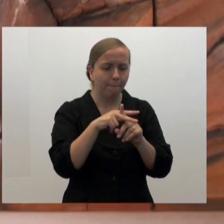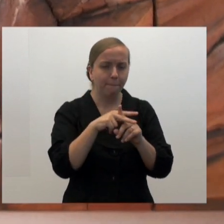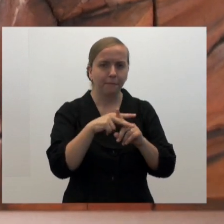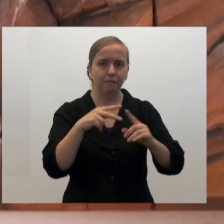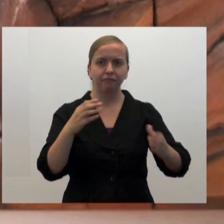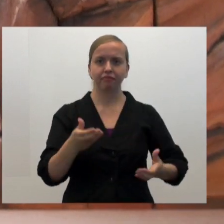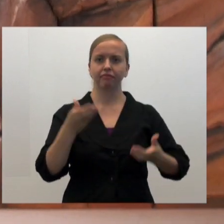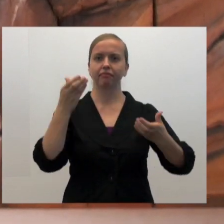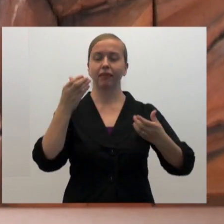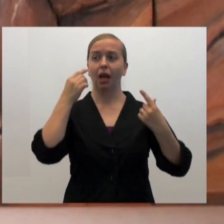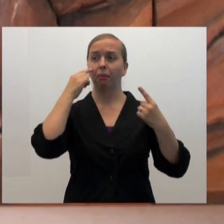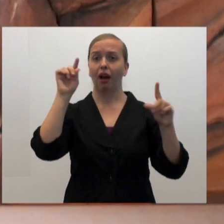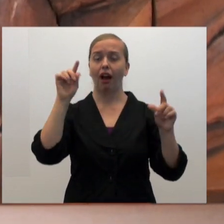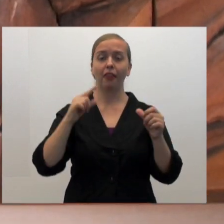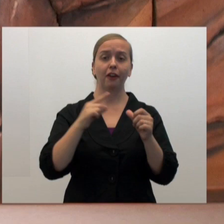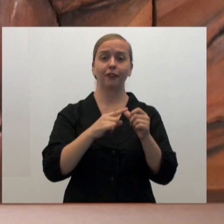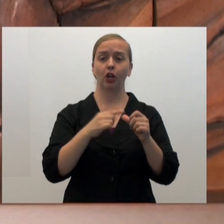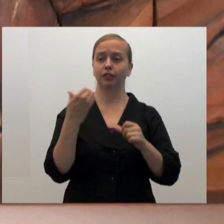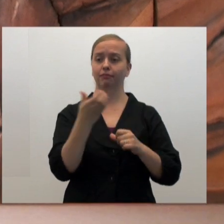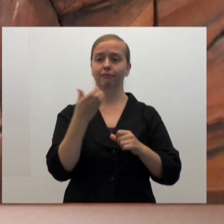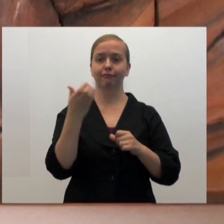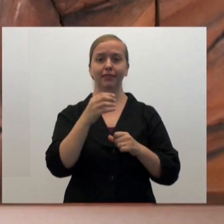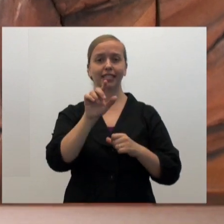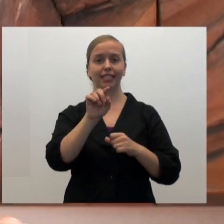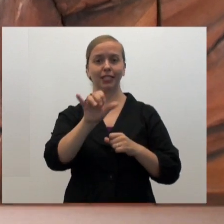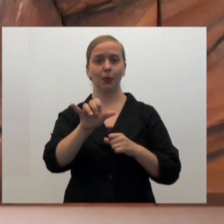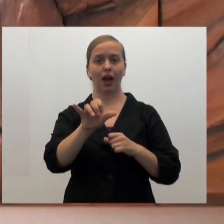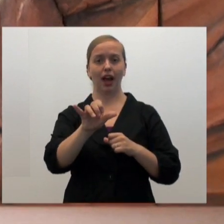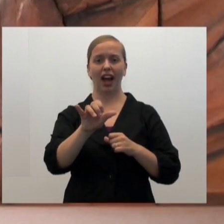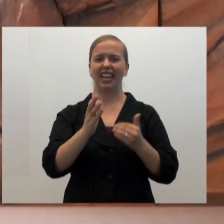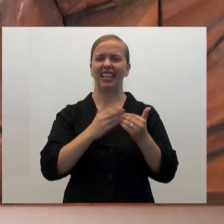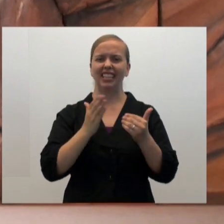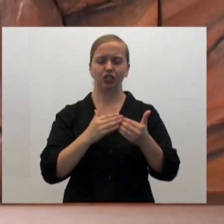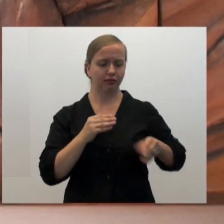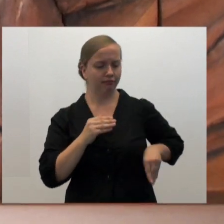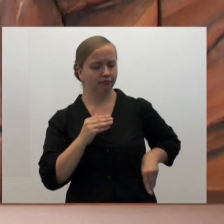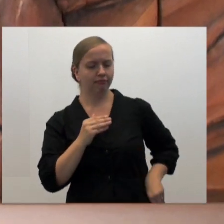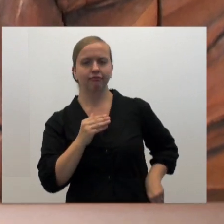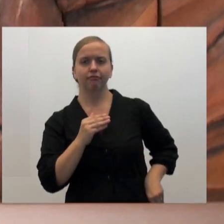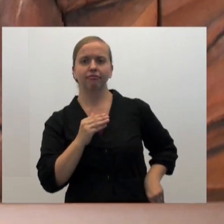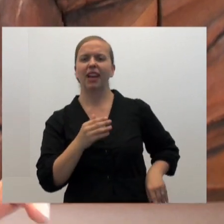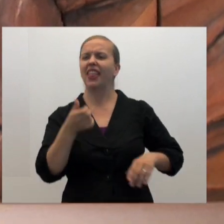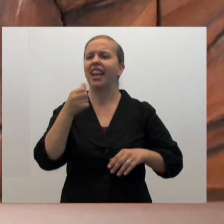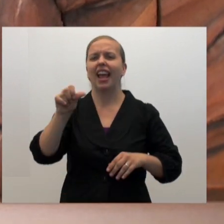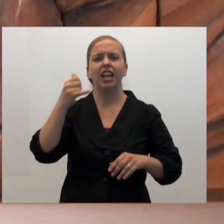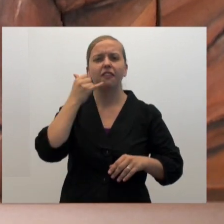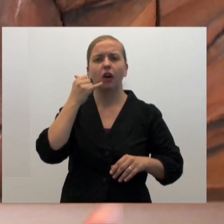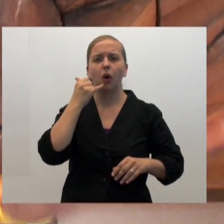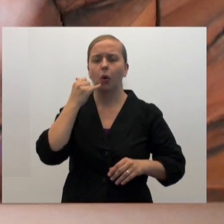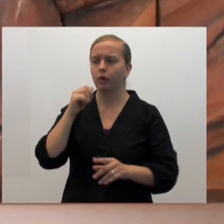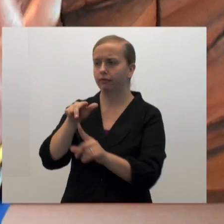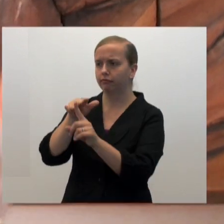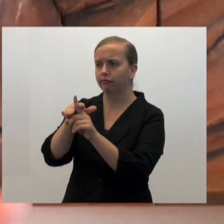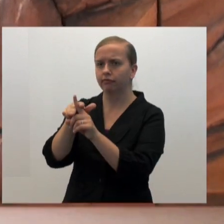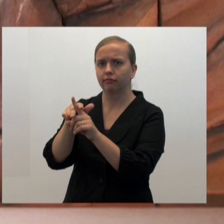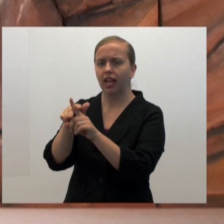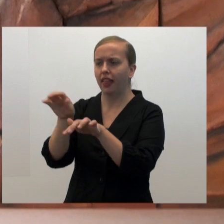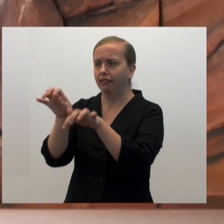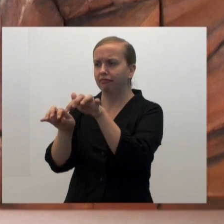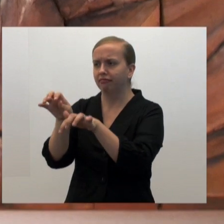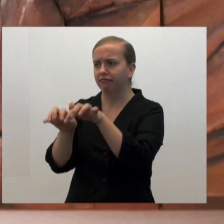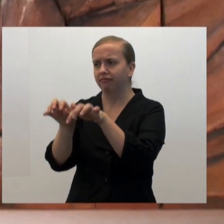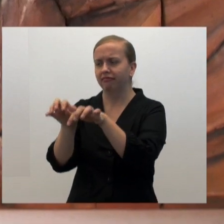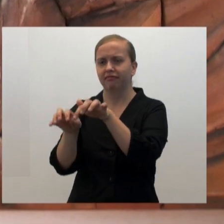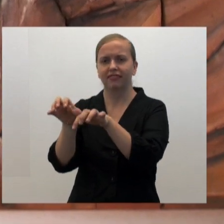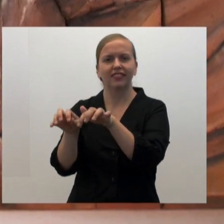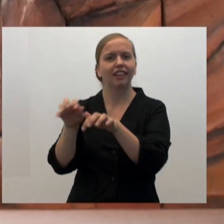wires, and we plugged them into the calculator, and lo and behold, we had the coupler that actually you could carry around in your pocket. You could hook it onto any telephone, and away you